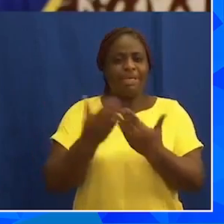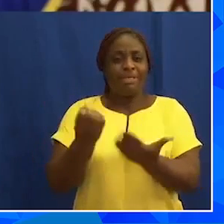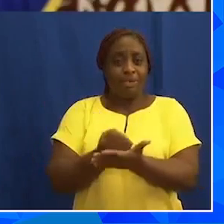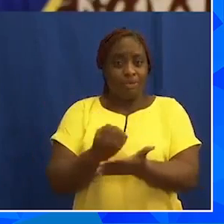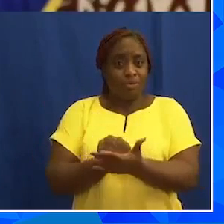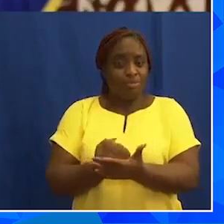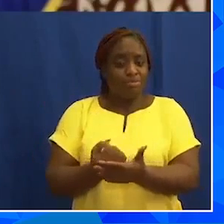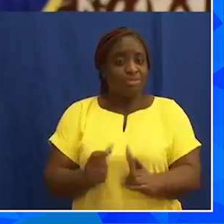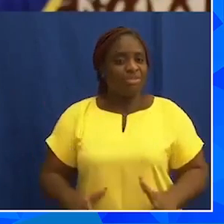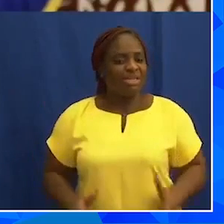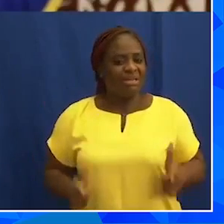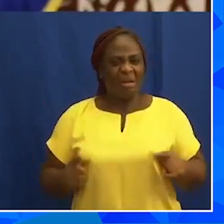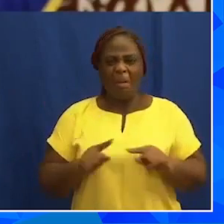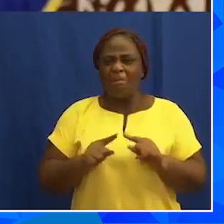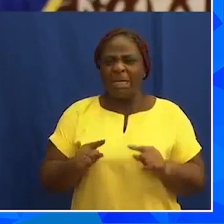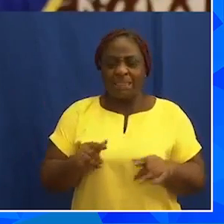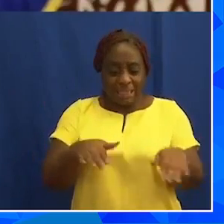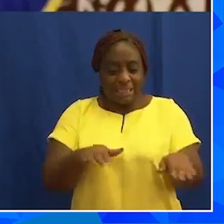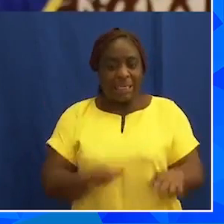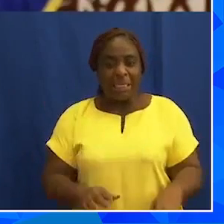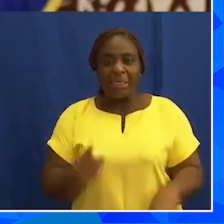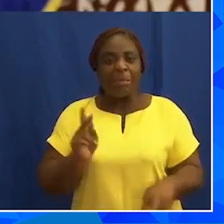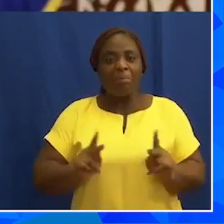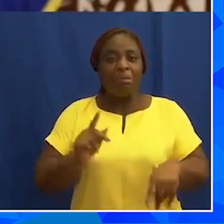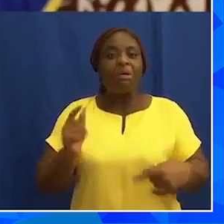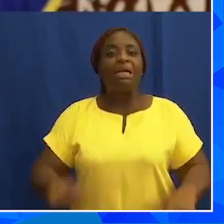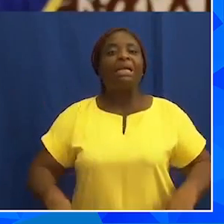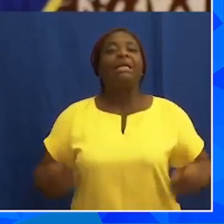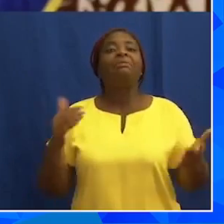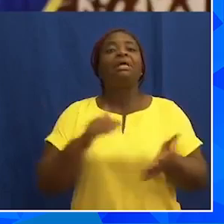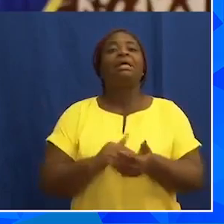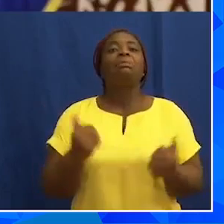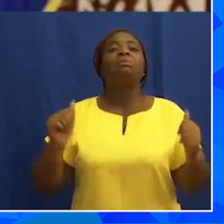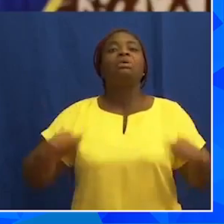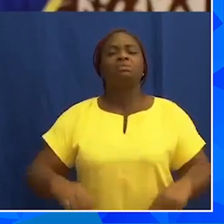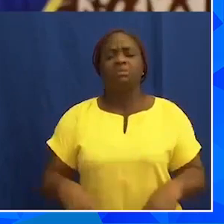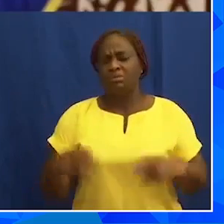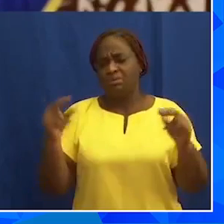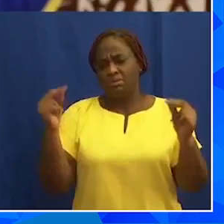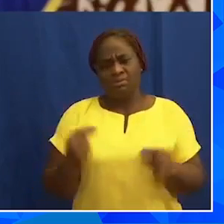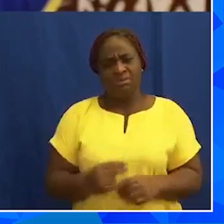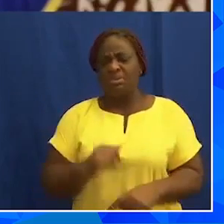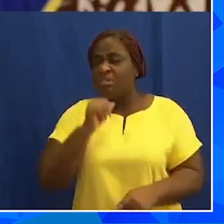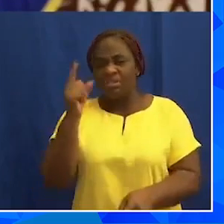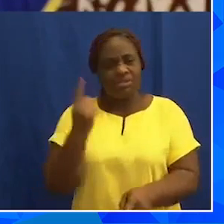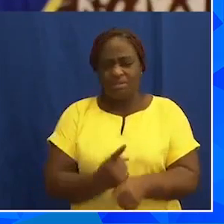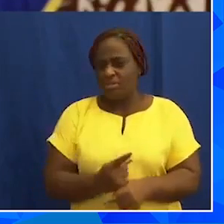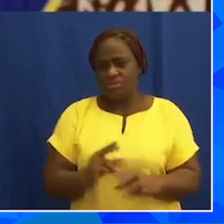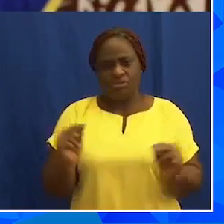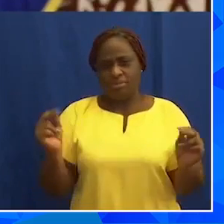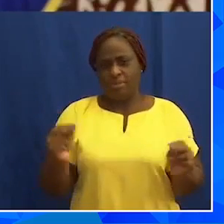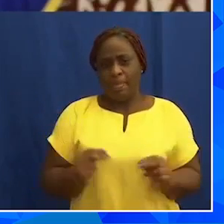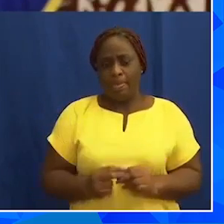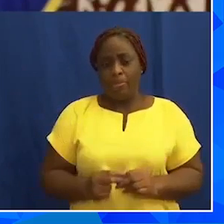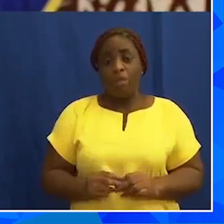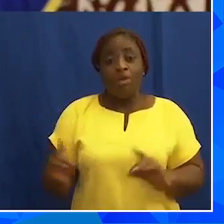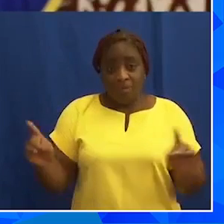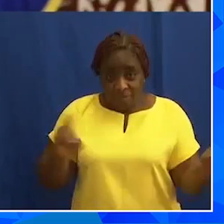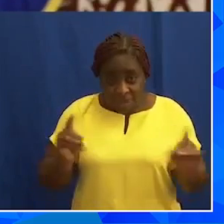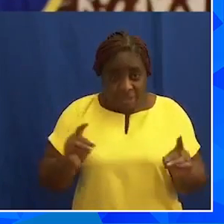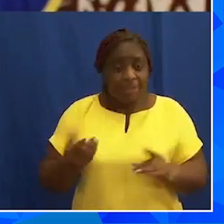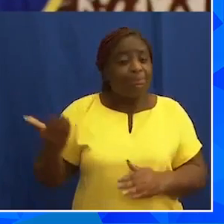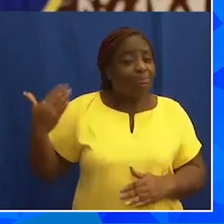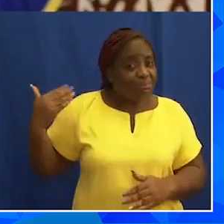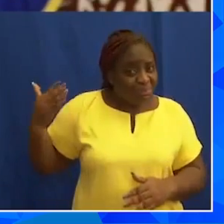but not how to bring people back to life. It was not said in jest. We had done it before,